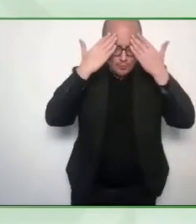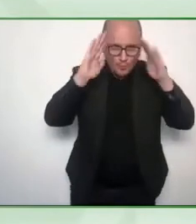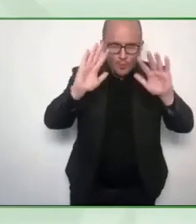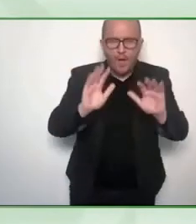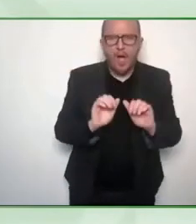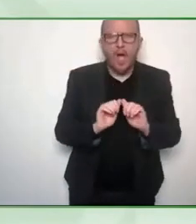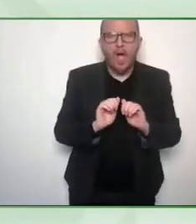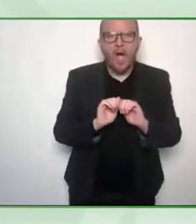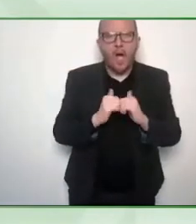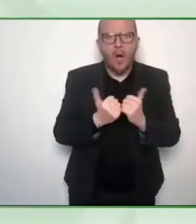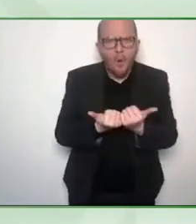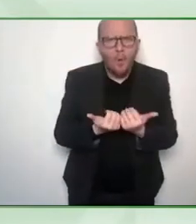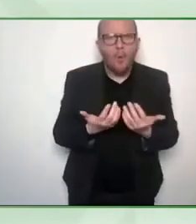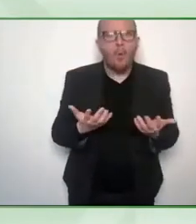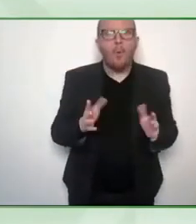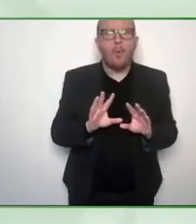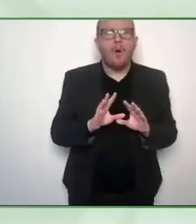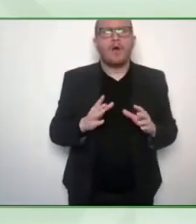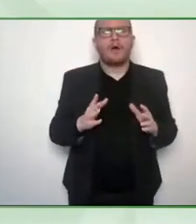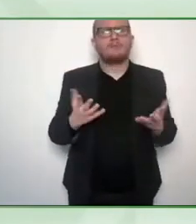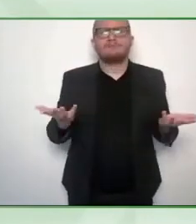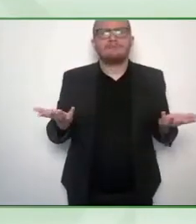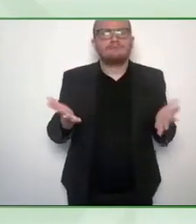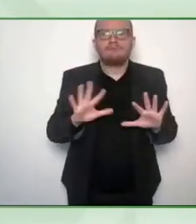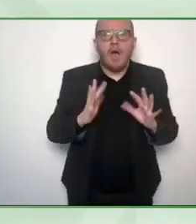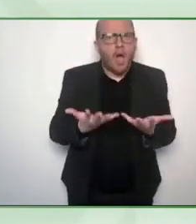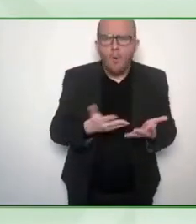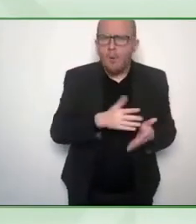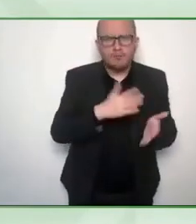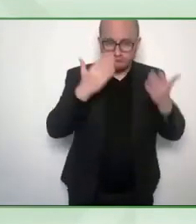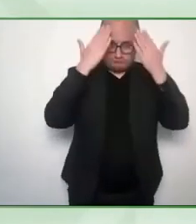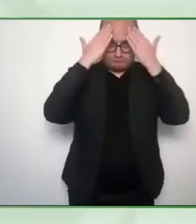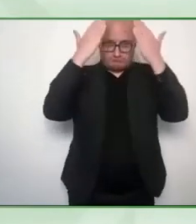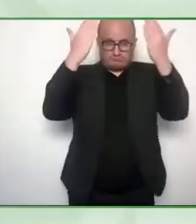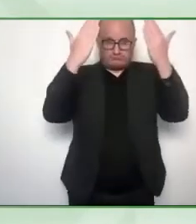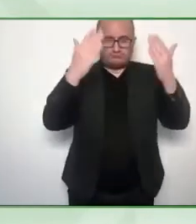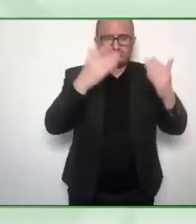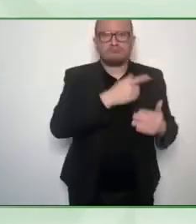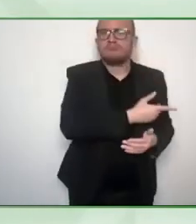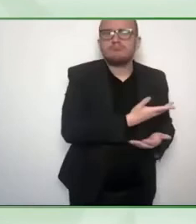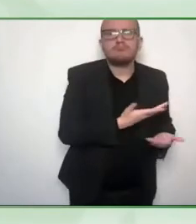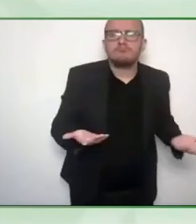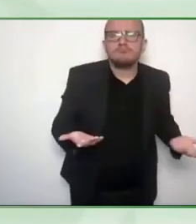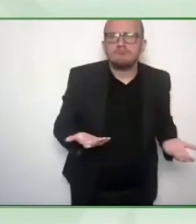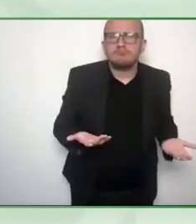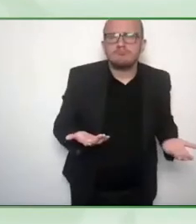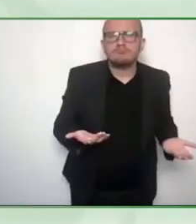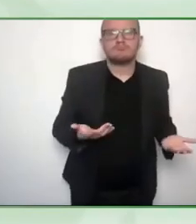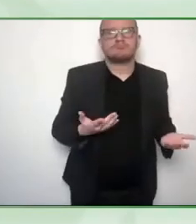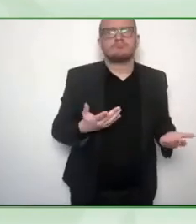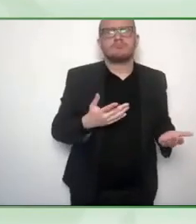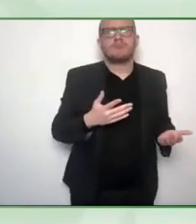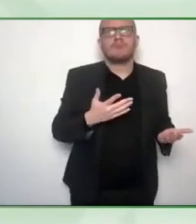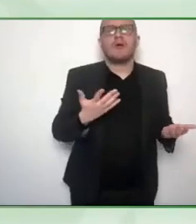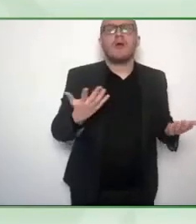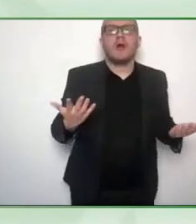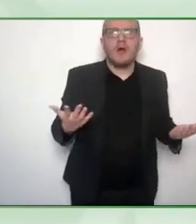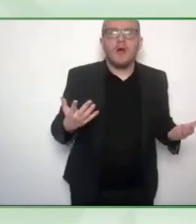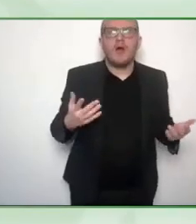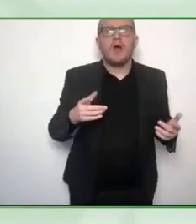the hidden opportunity of business life there. I mean, an average disabled traveler spends 30 percent more